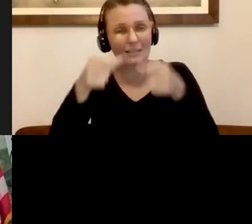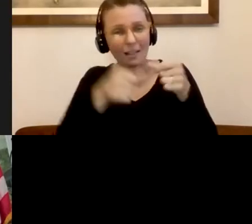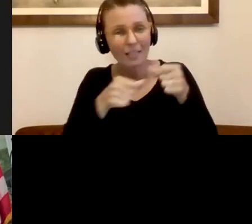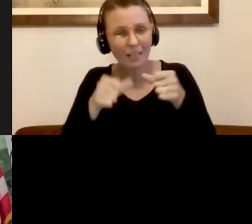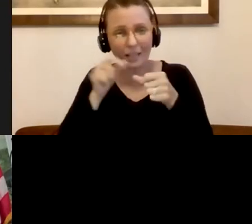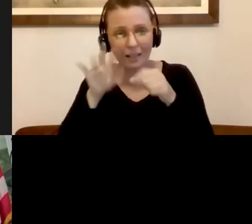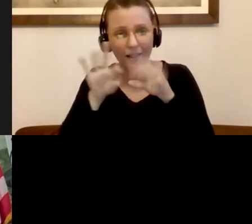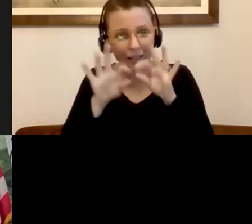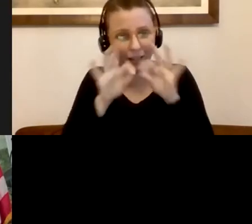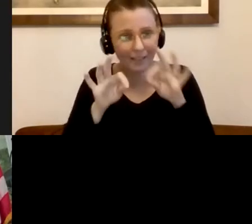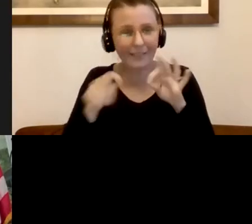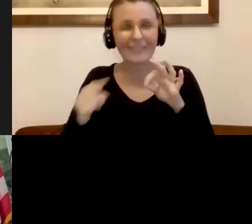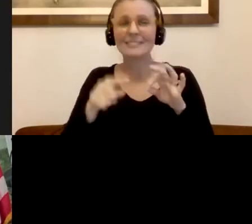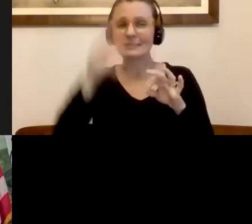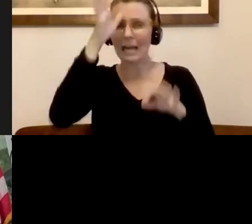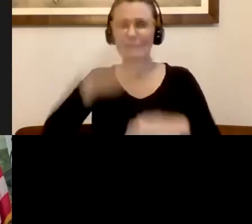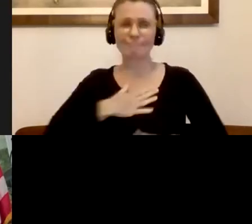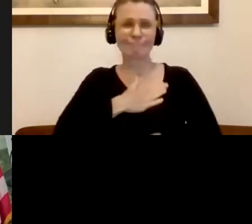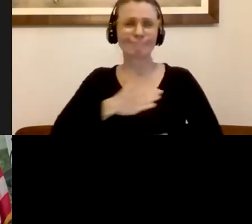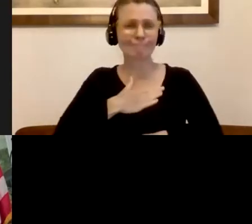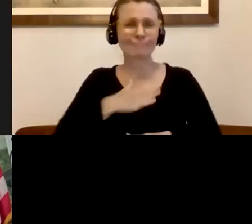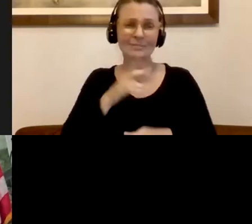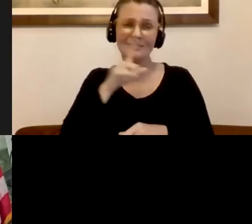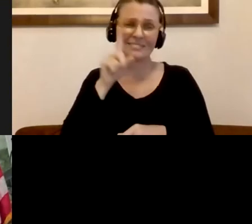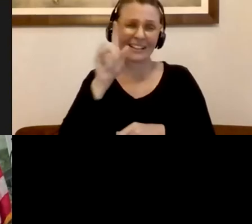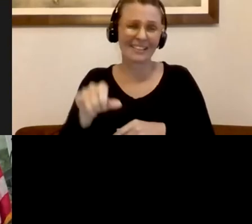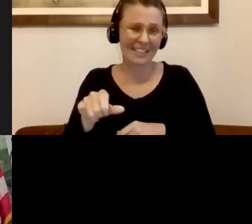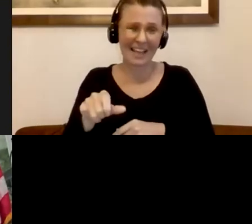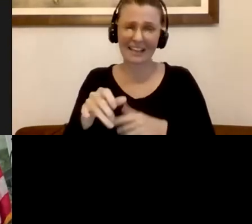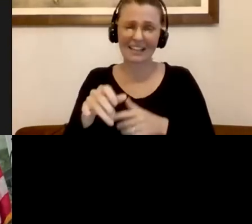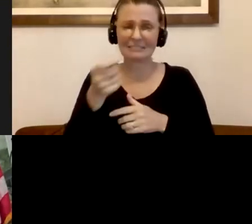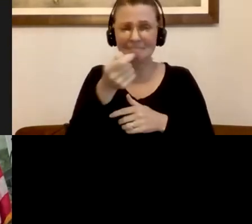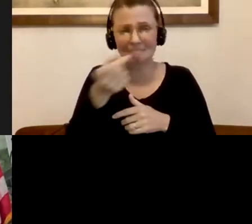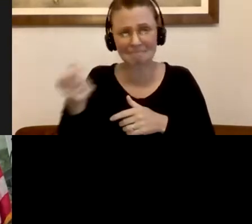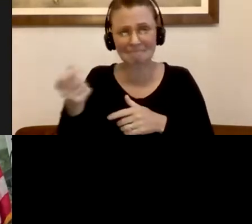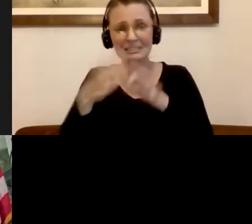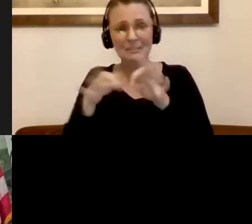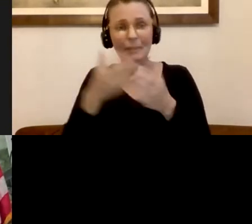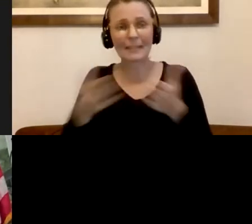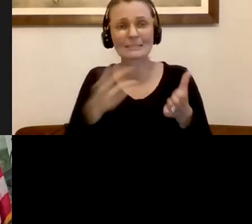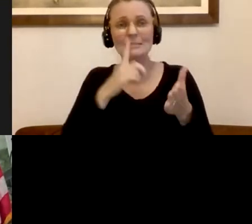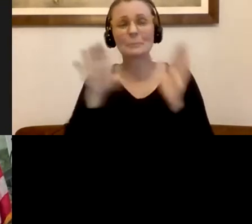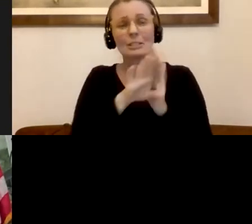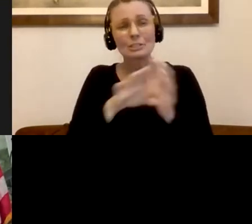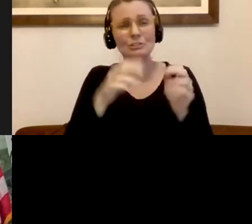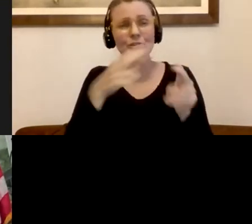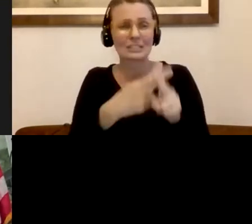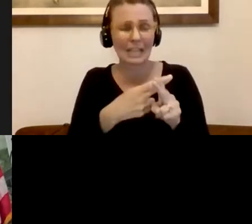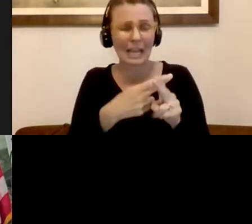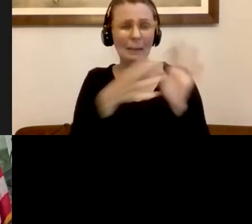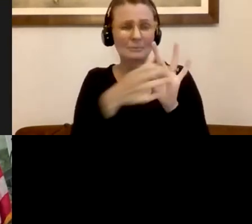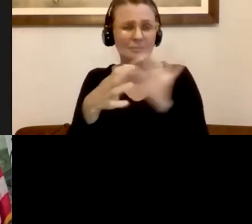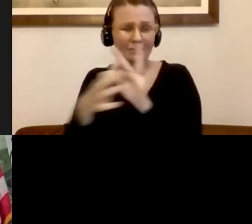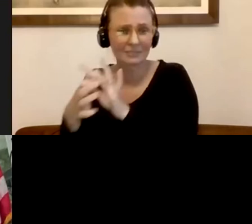uh, I just little things like that and connecting the pictures with the names, those kinds of paper